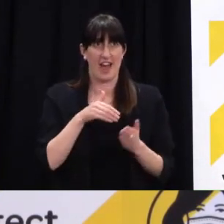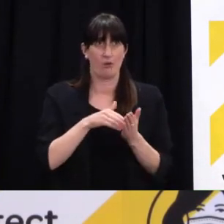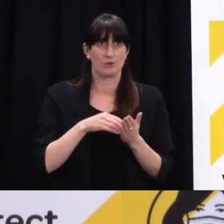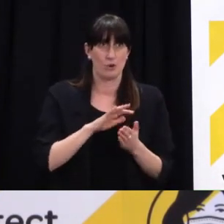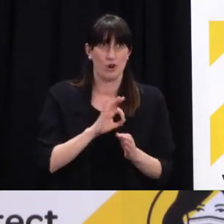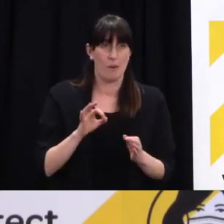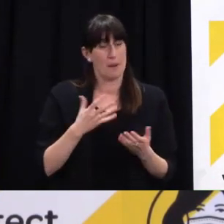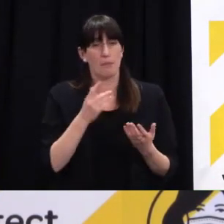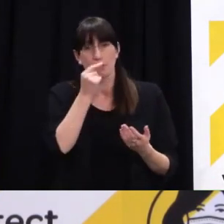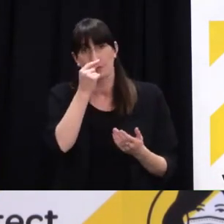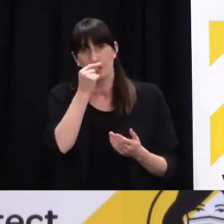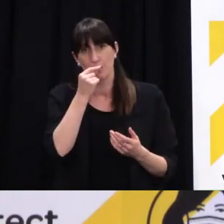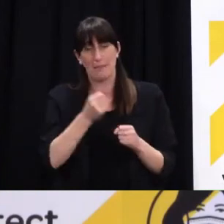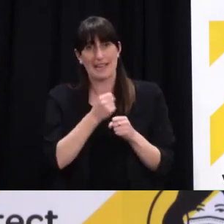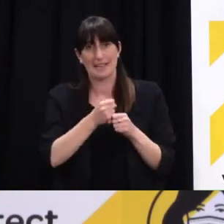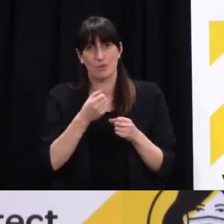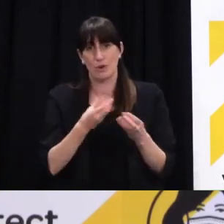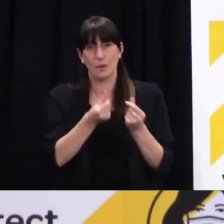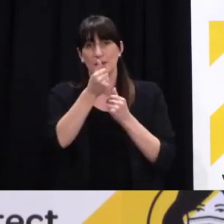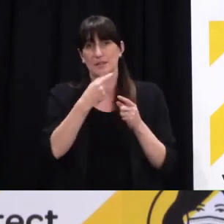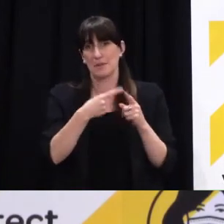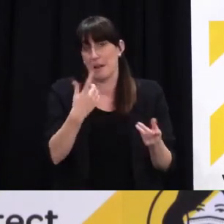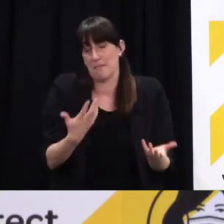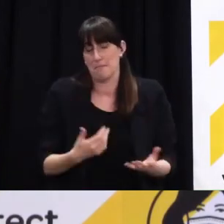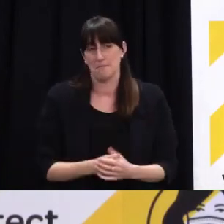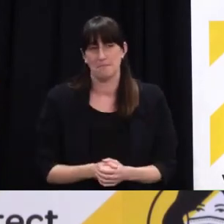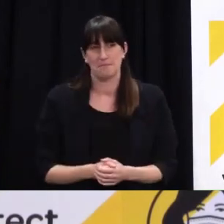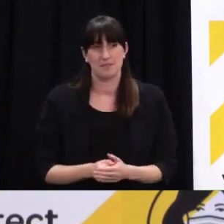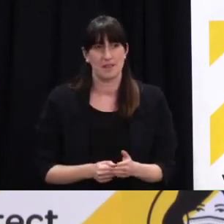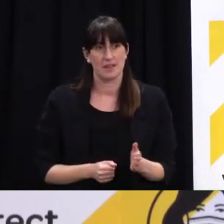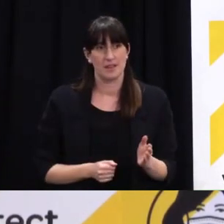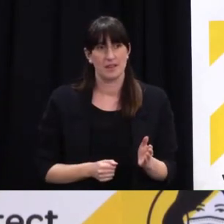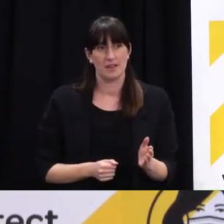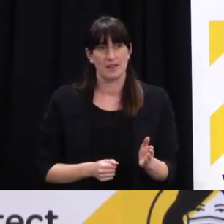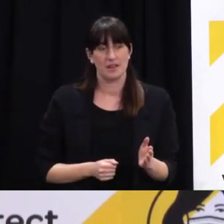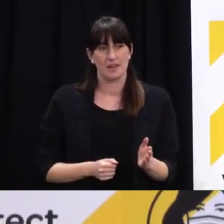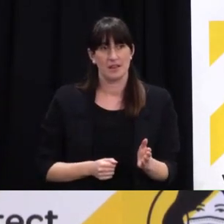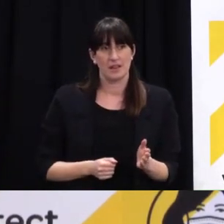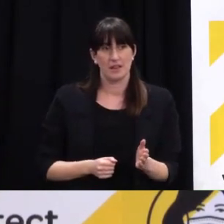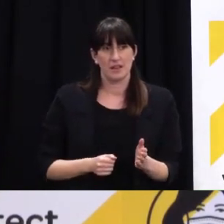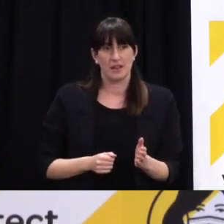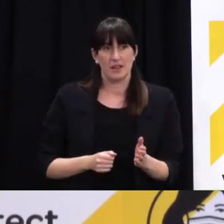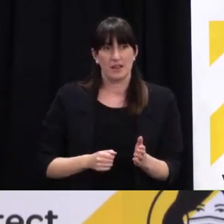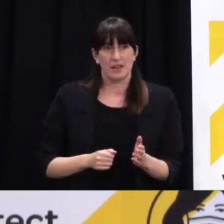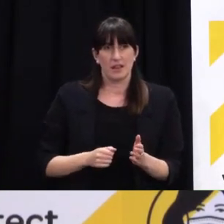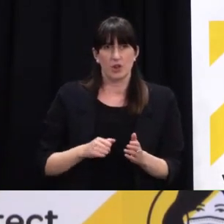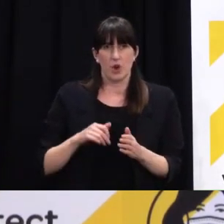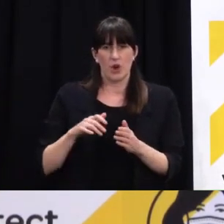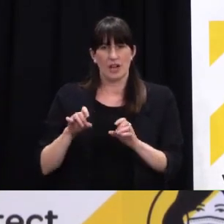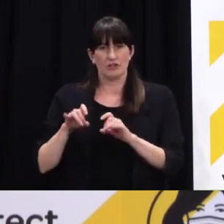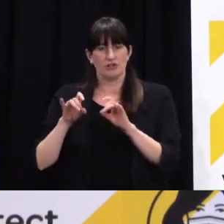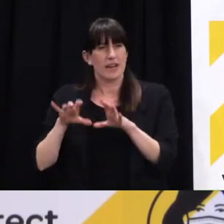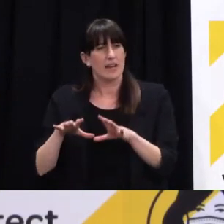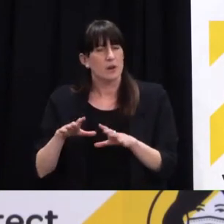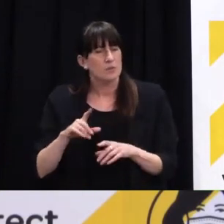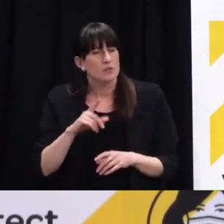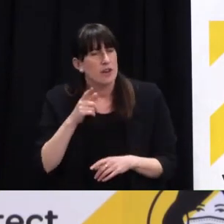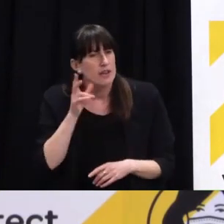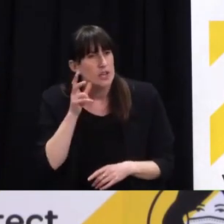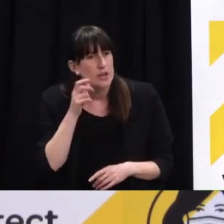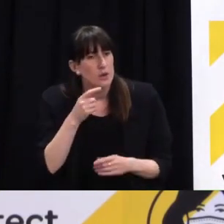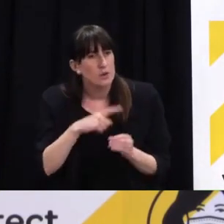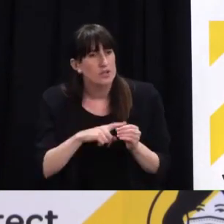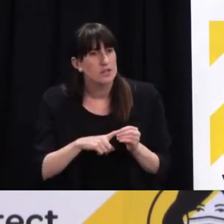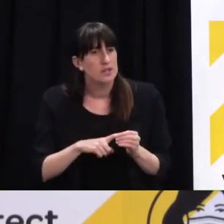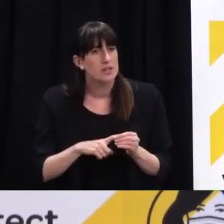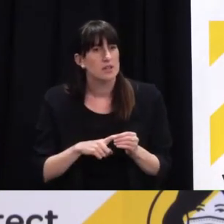Were you in the for the vaccine that Australia ended up dealing with from Singapore and from the UK? I didn't hear the first half, sorry. Were